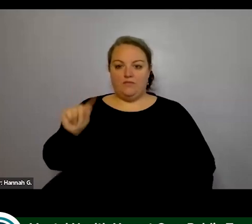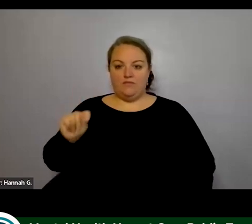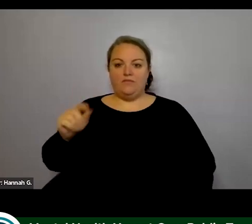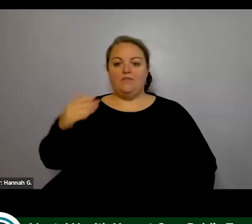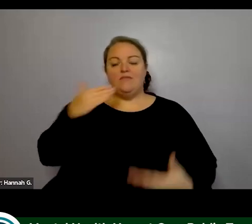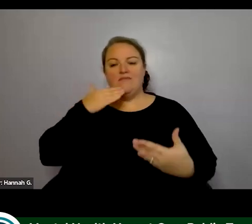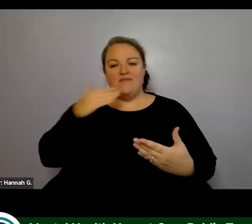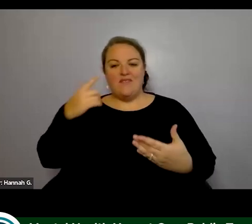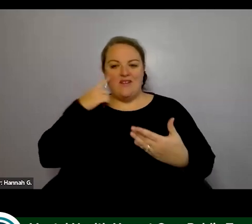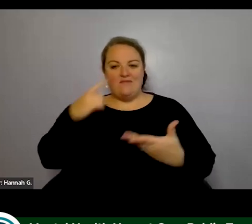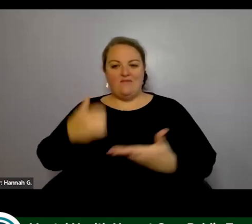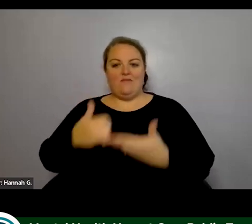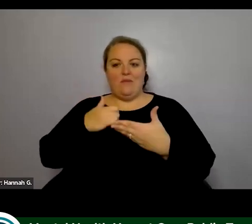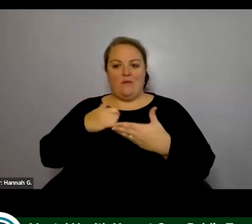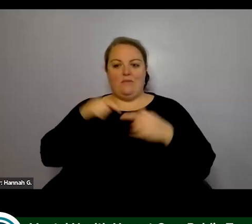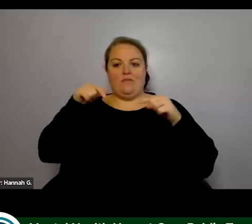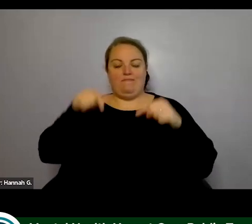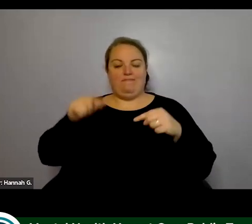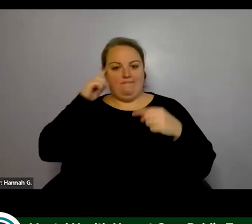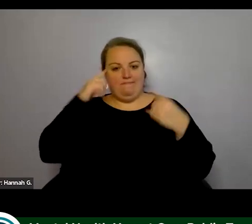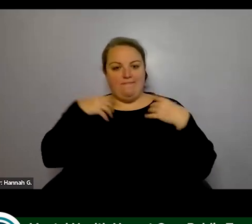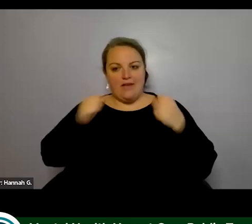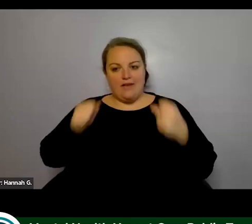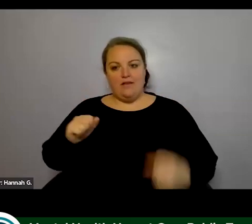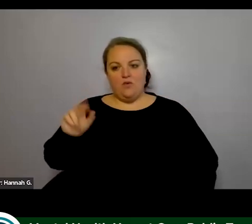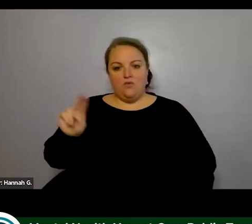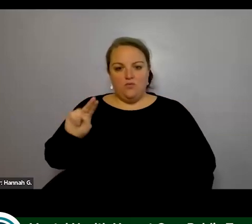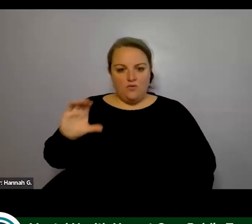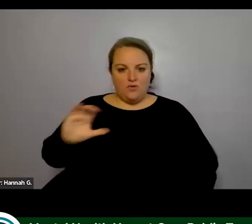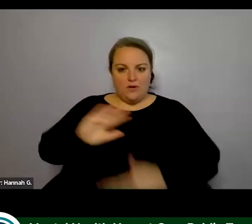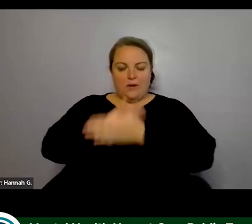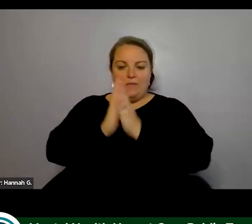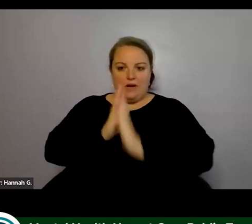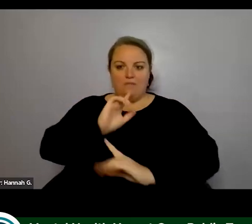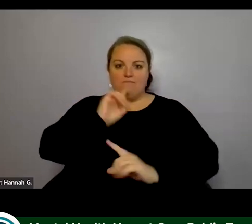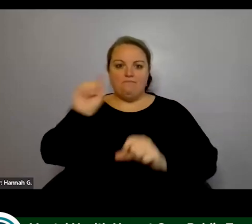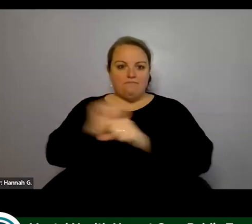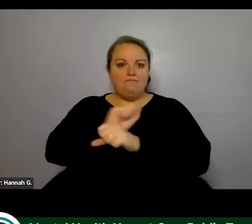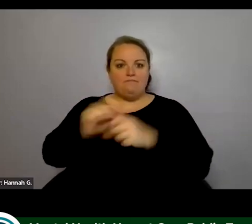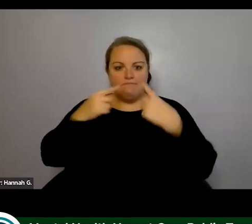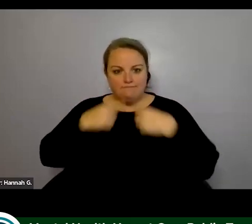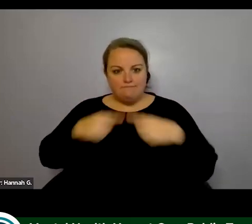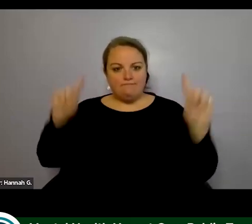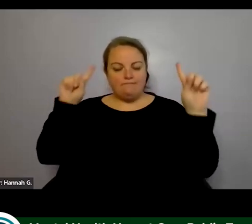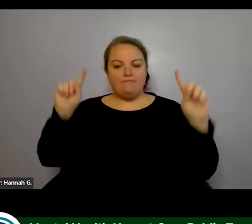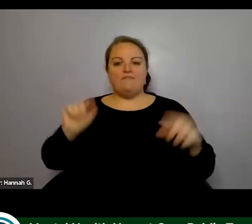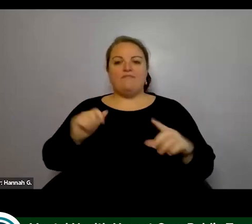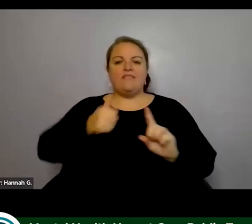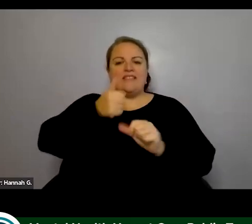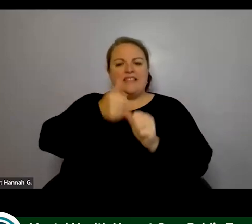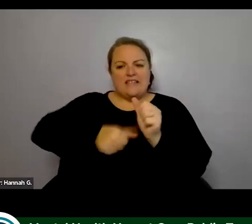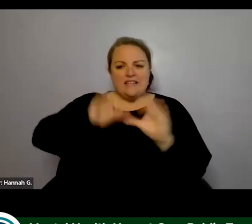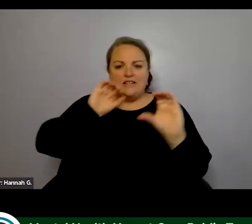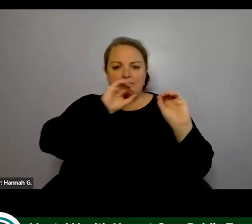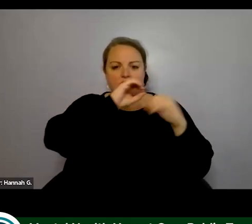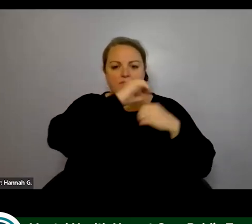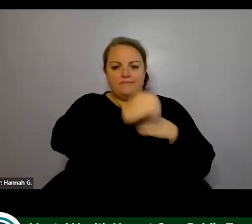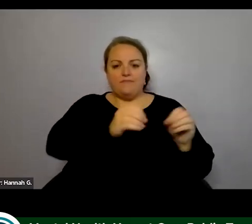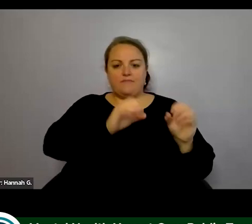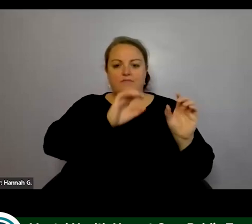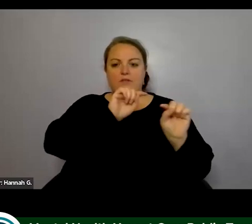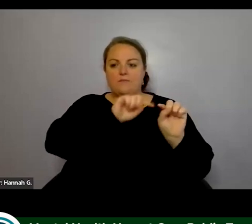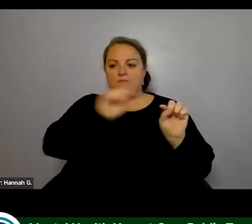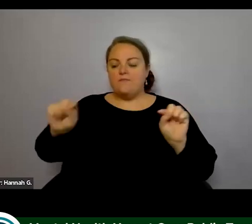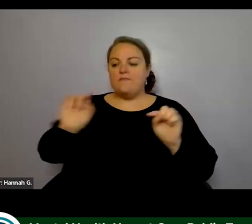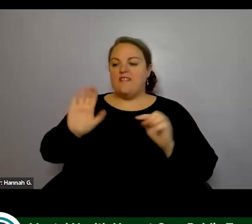urgent care a reality seeing each organization bring its unique strengths and capacity to support the community and